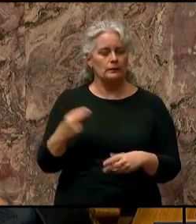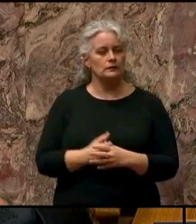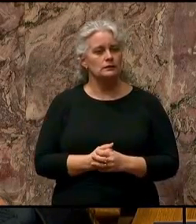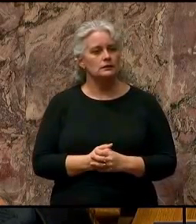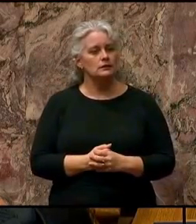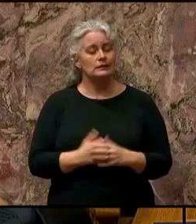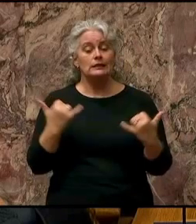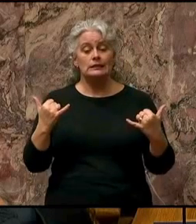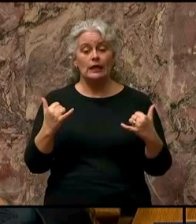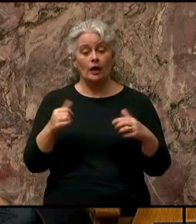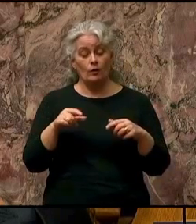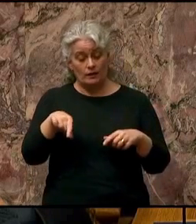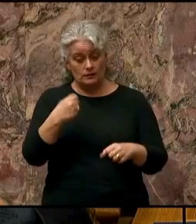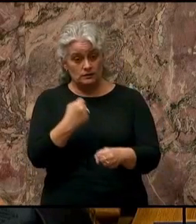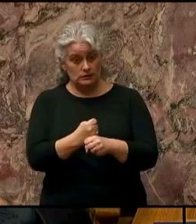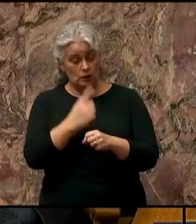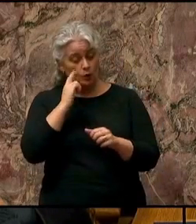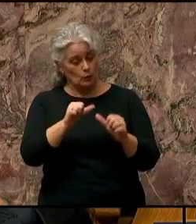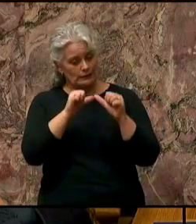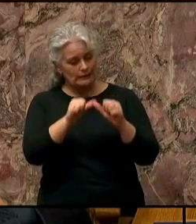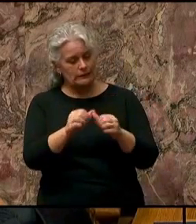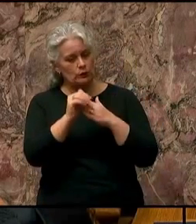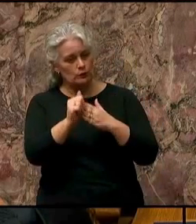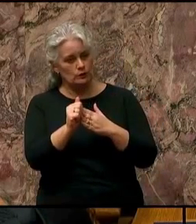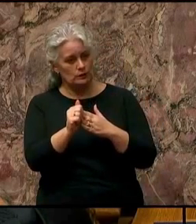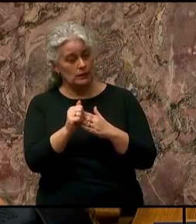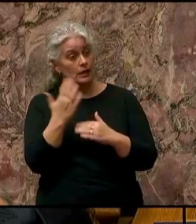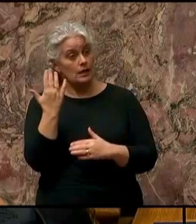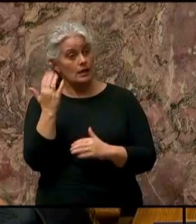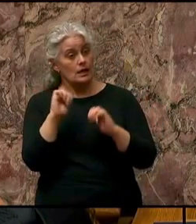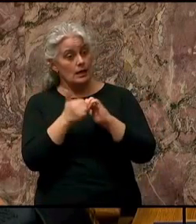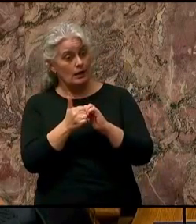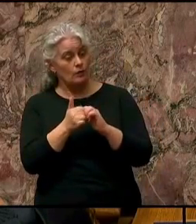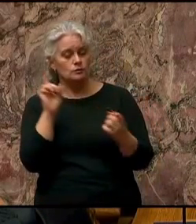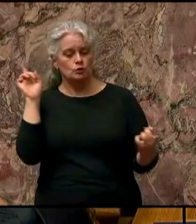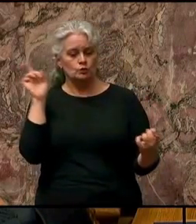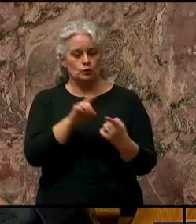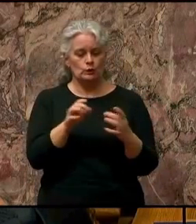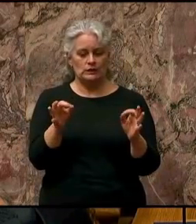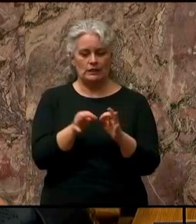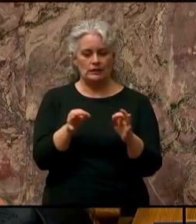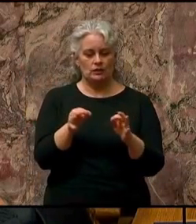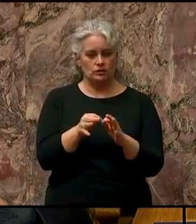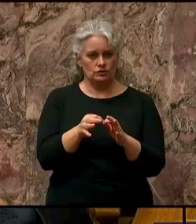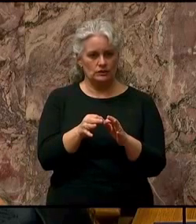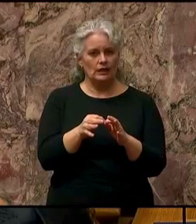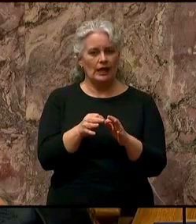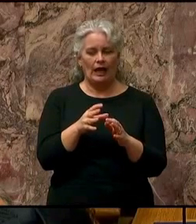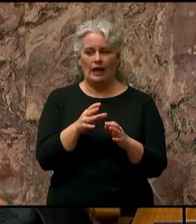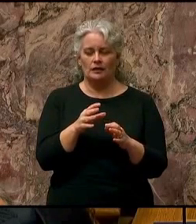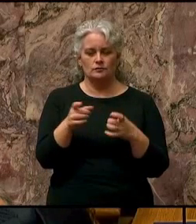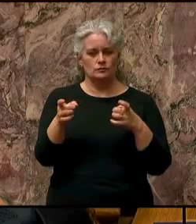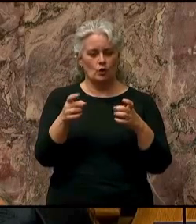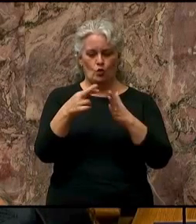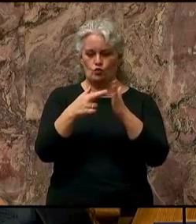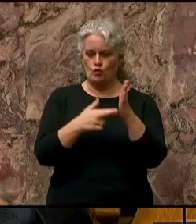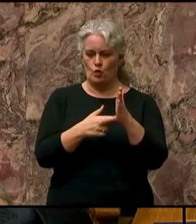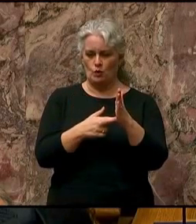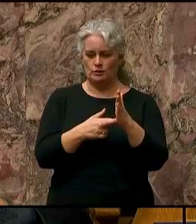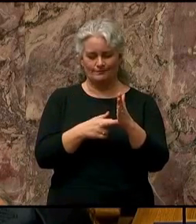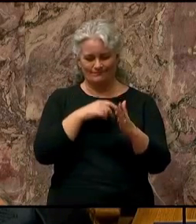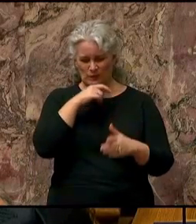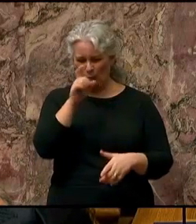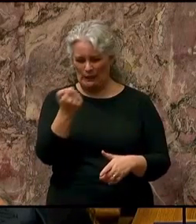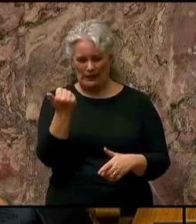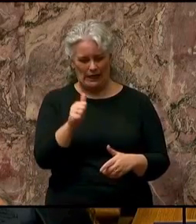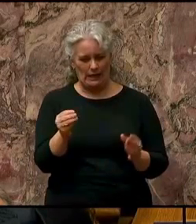continue to lead by further reducing the cost and burden of needless regulations, making it easier to do